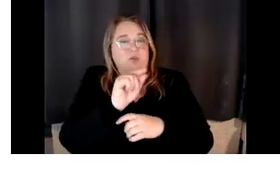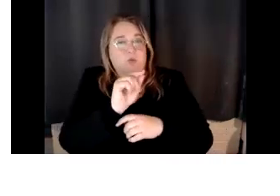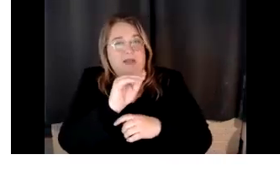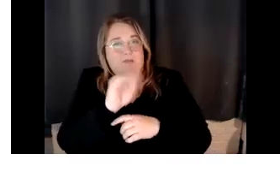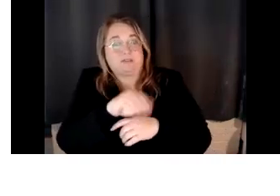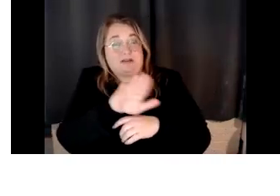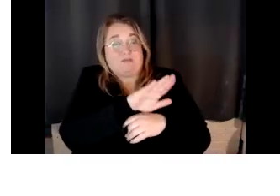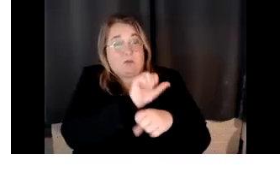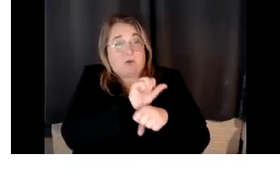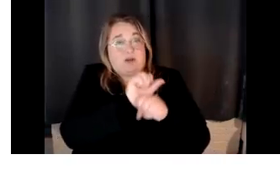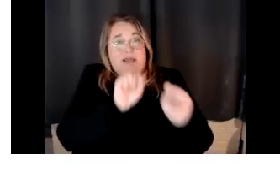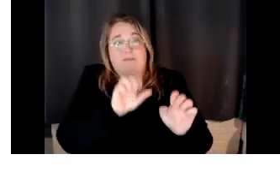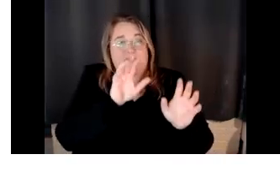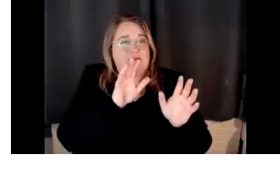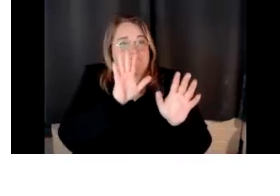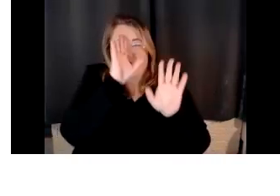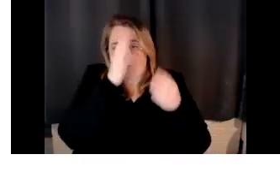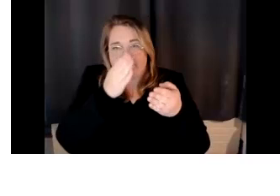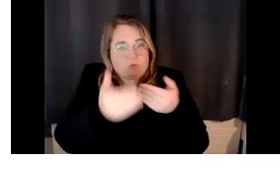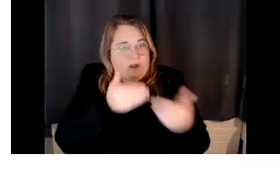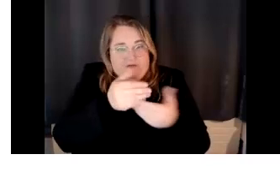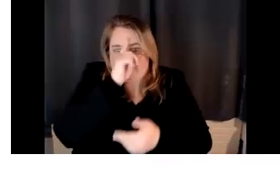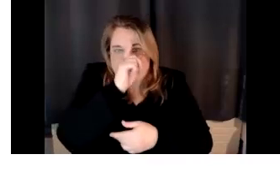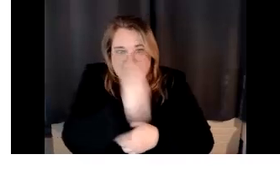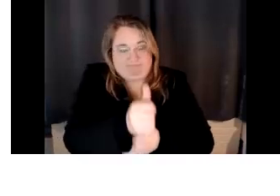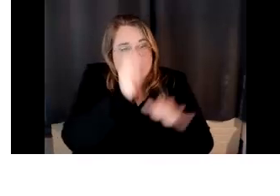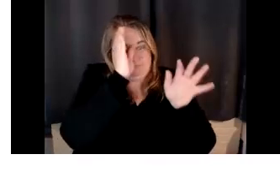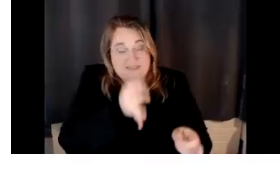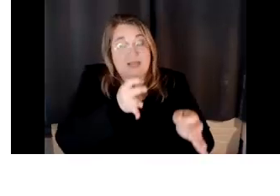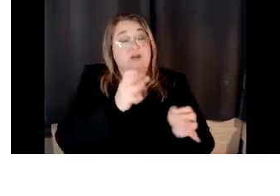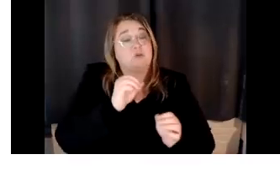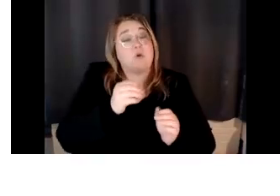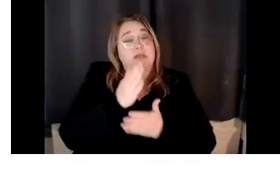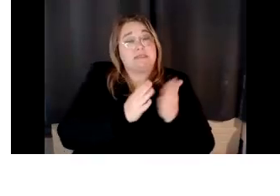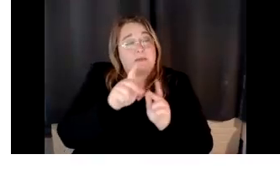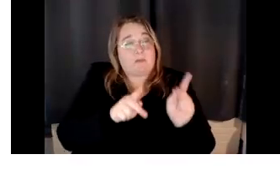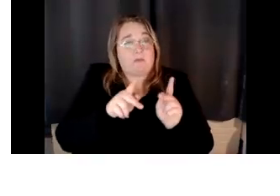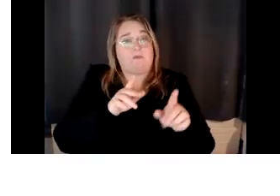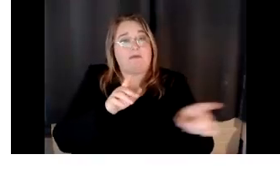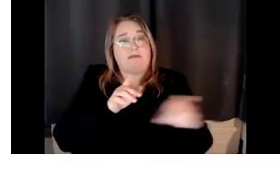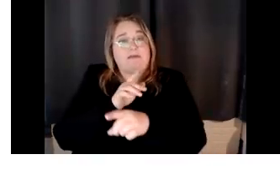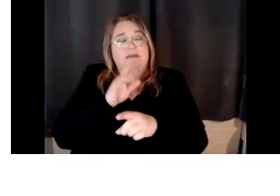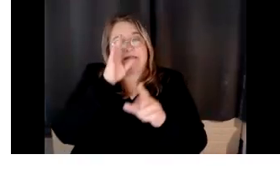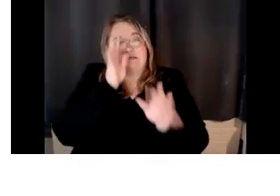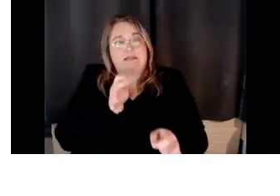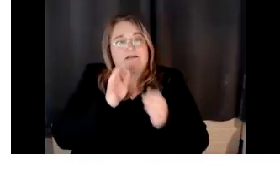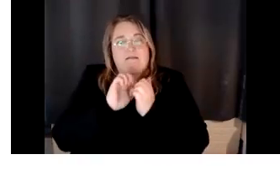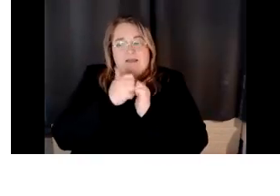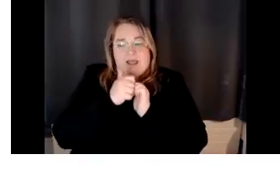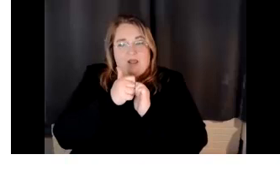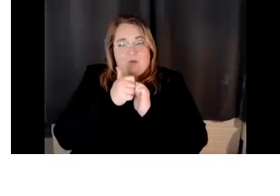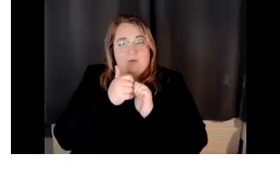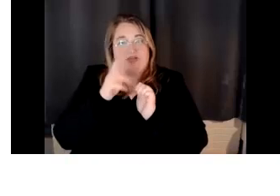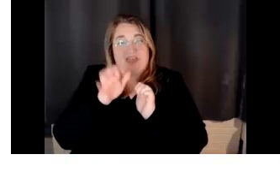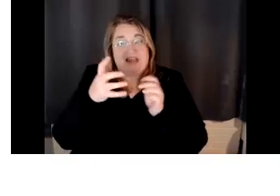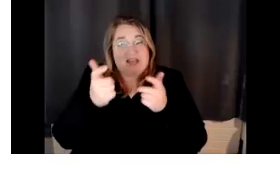people were working on this, how to get rid of these huge, uh, we'll look at them as spreadsheet, how to get rid of these huge